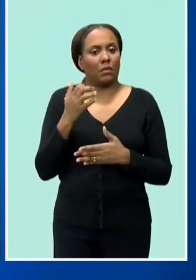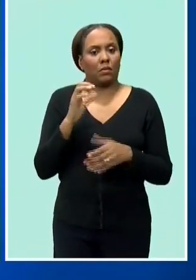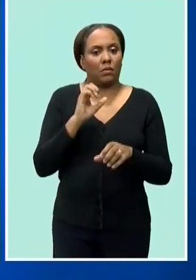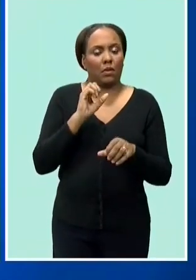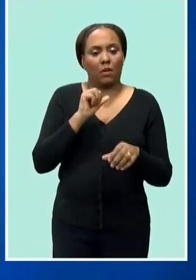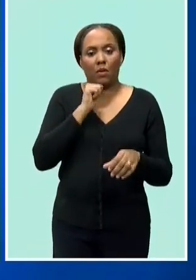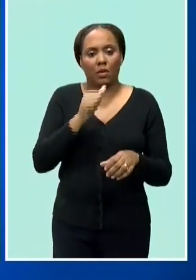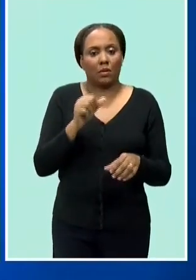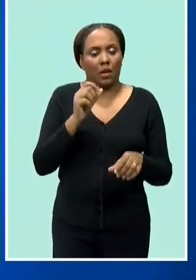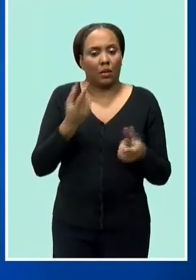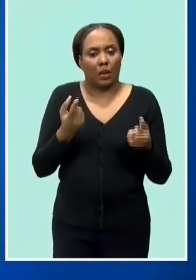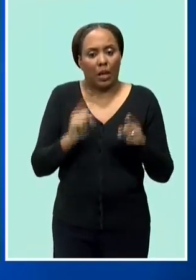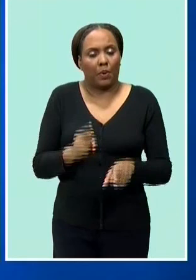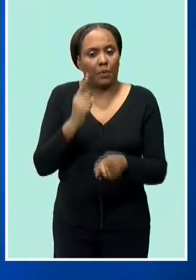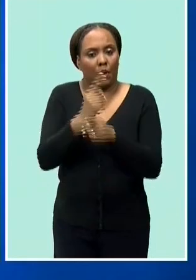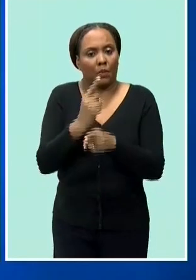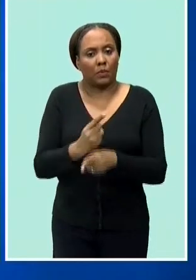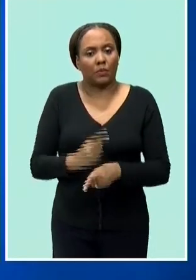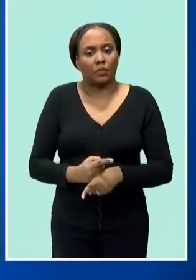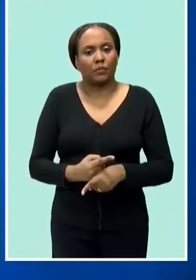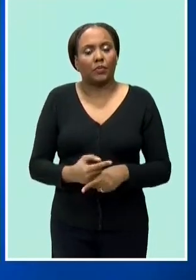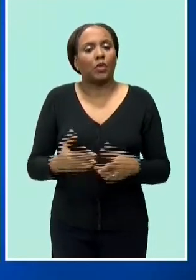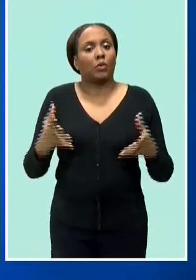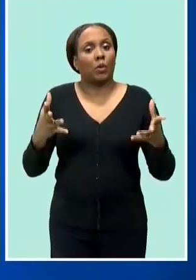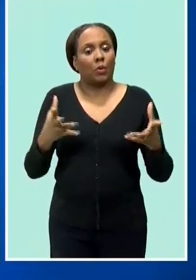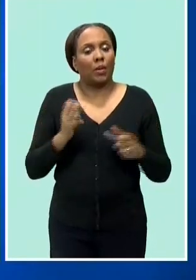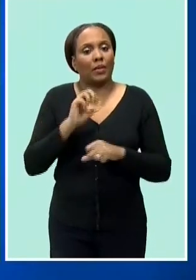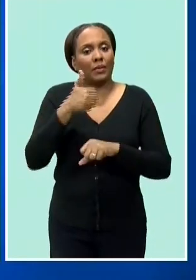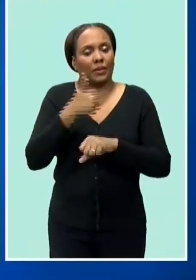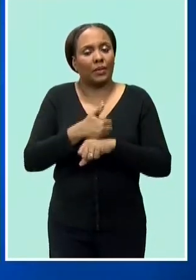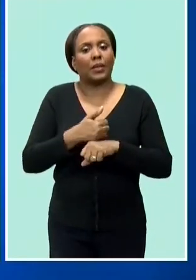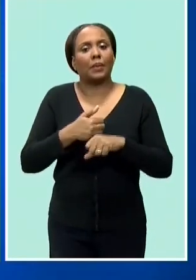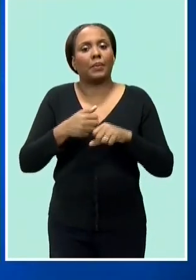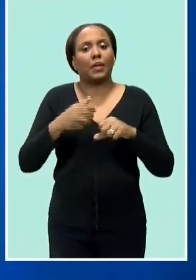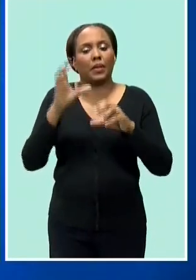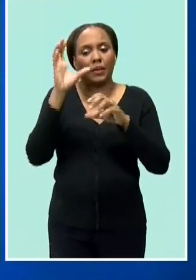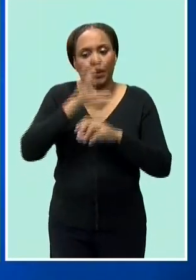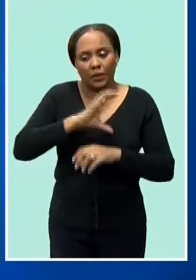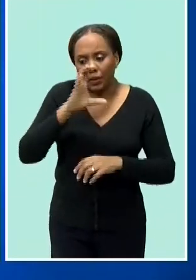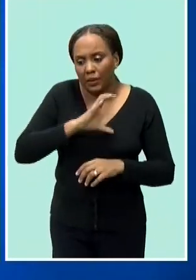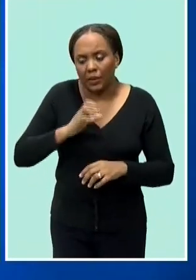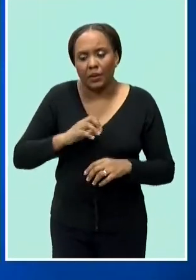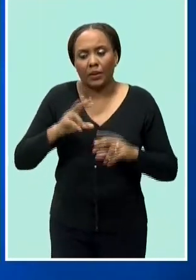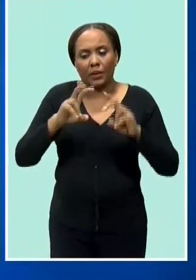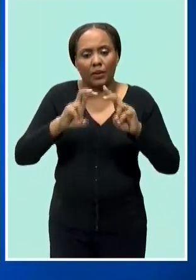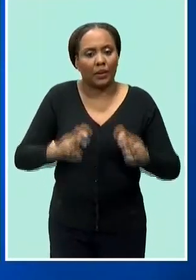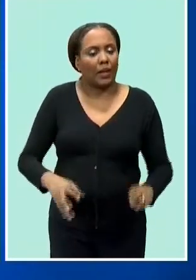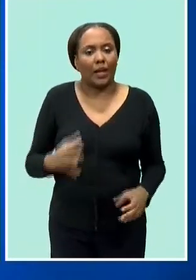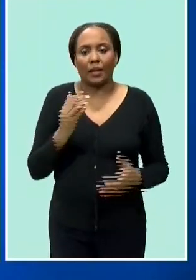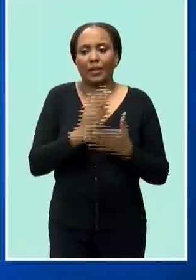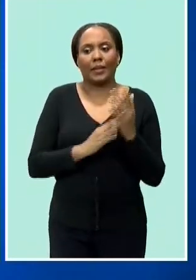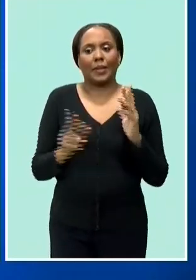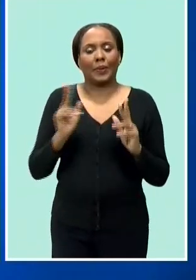so we ask for commission of inquiry and that is so offending so many people